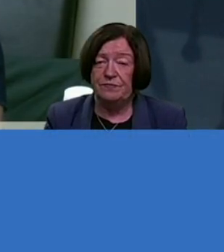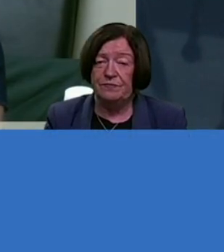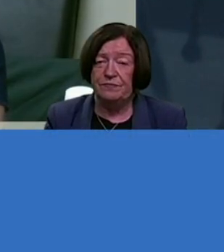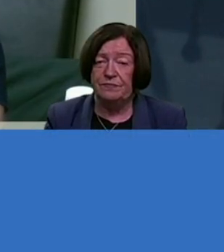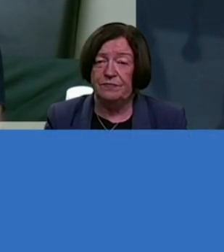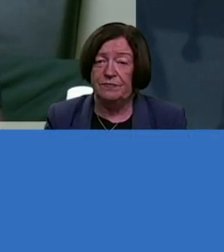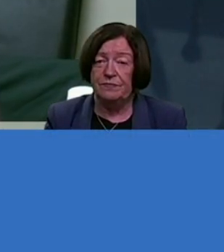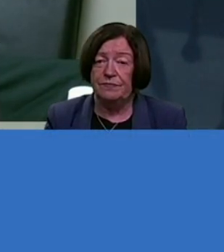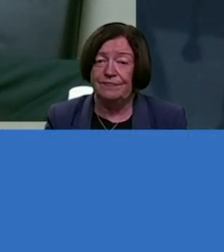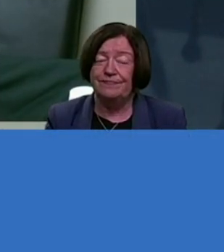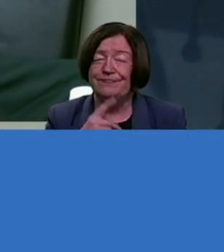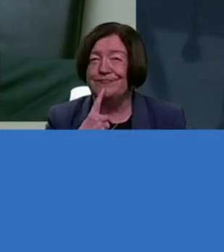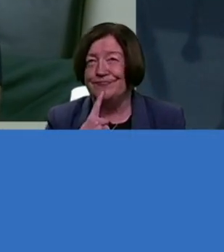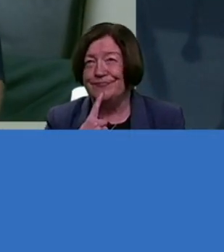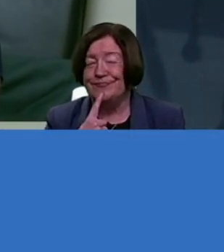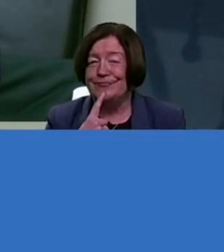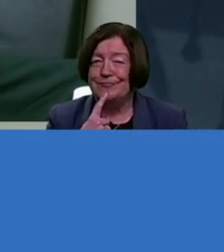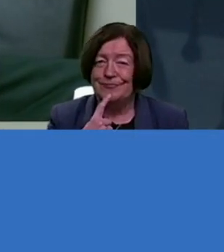Yeah.